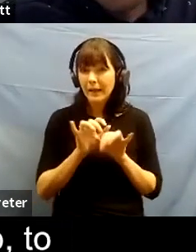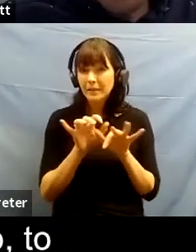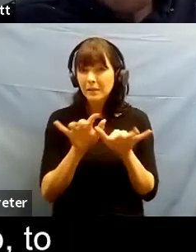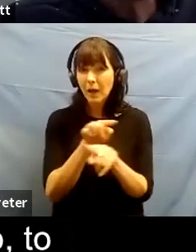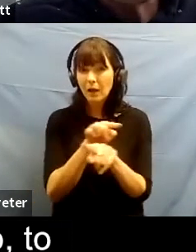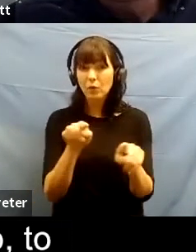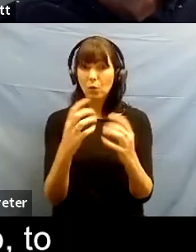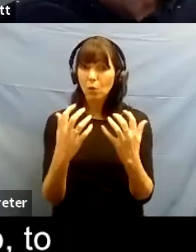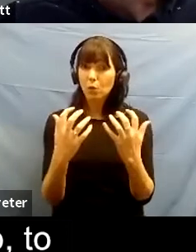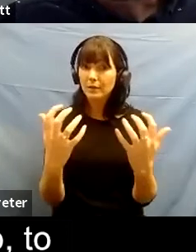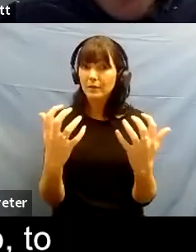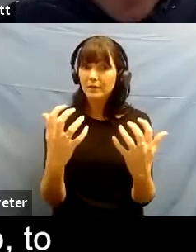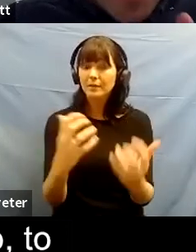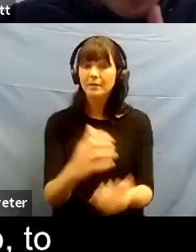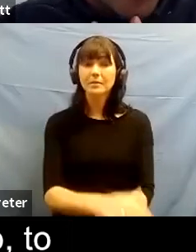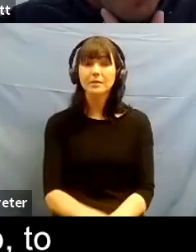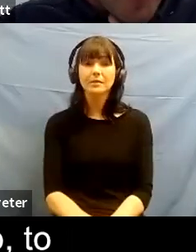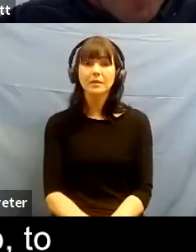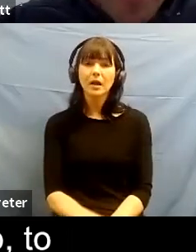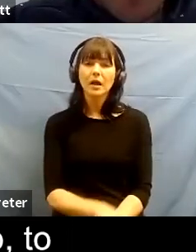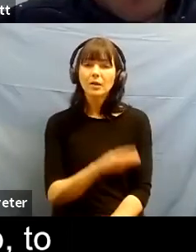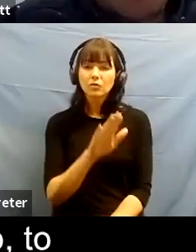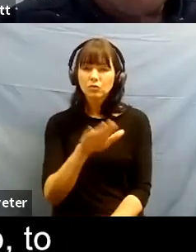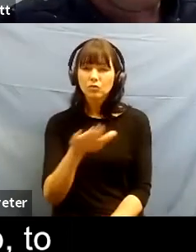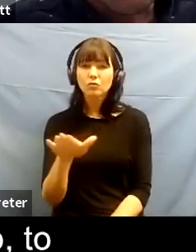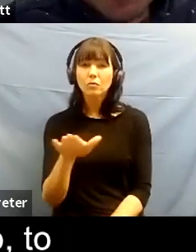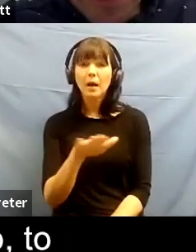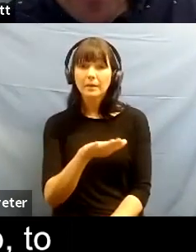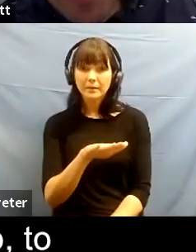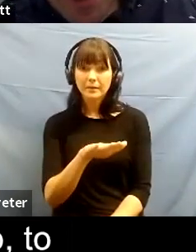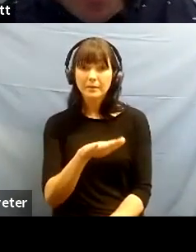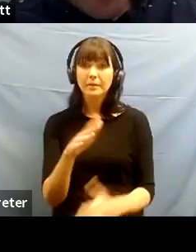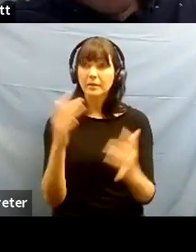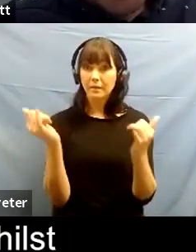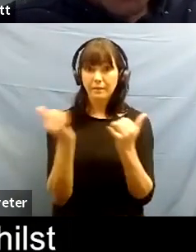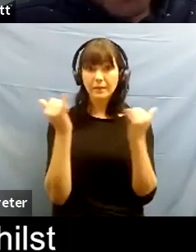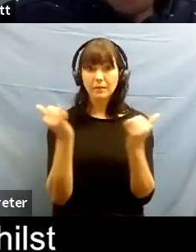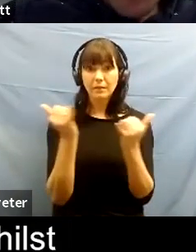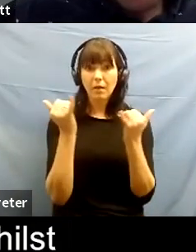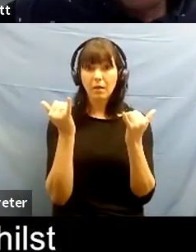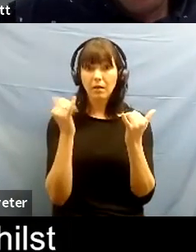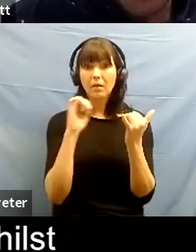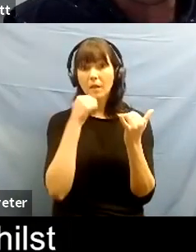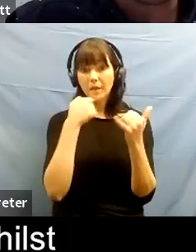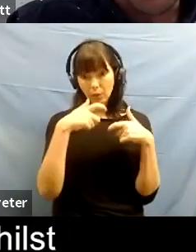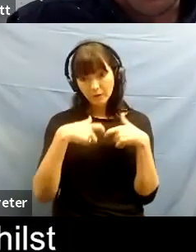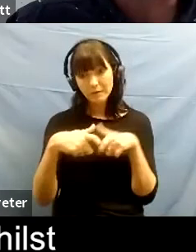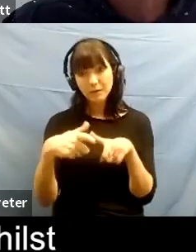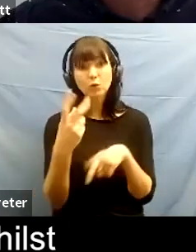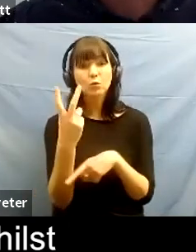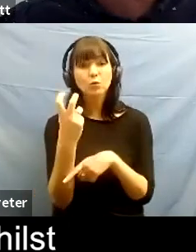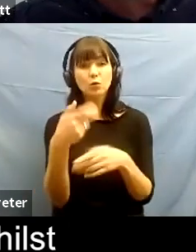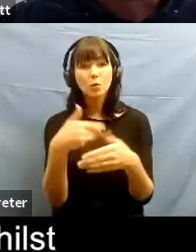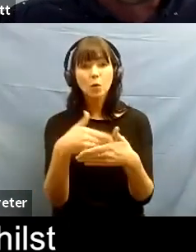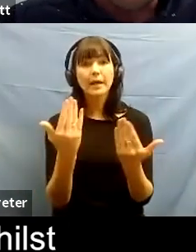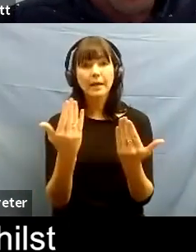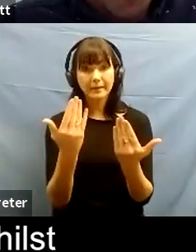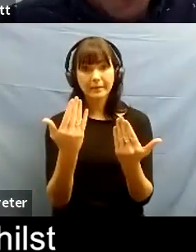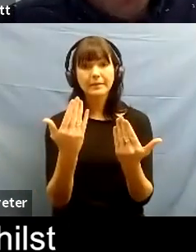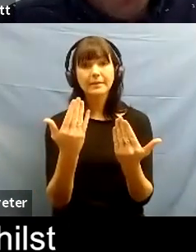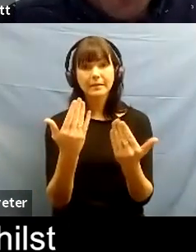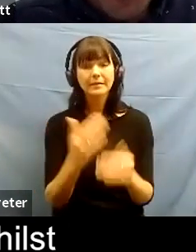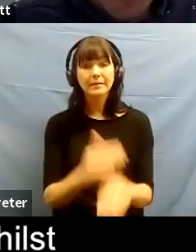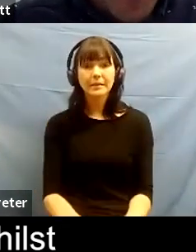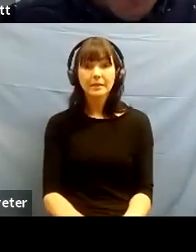audience and just a reminder to everybody that our festival continues uh for two more days um and of course whilst many of our